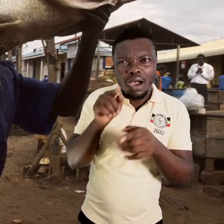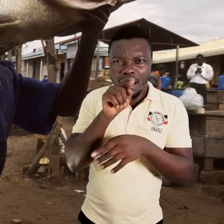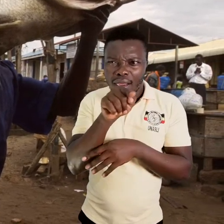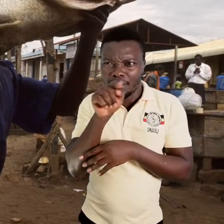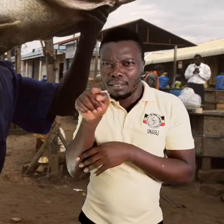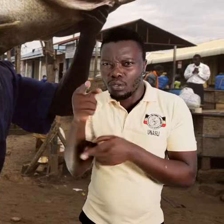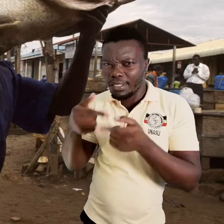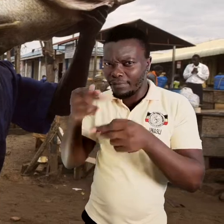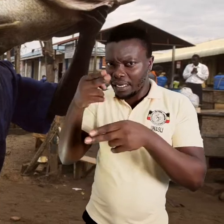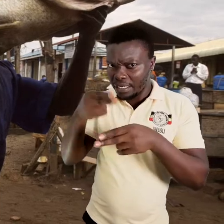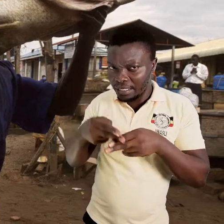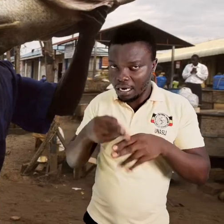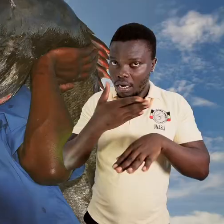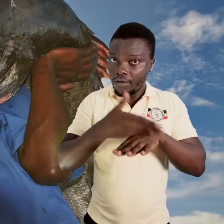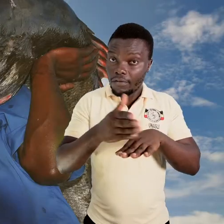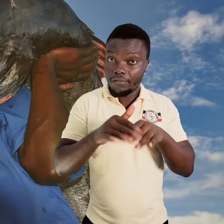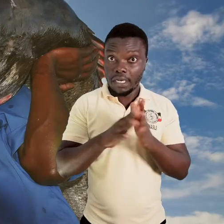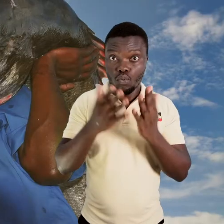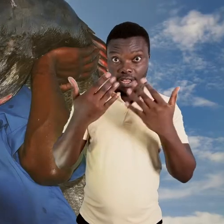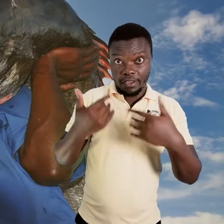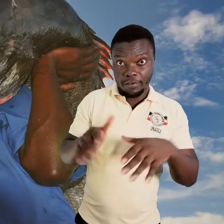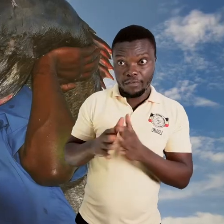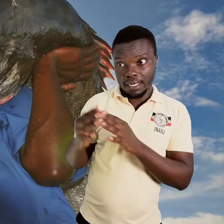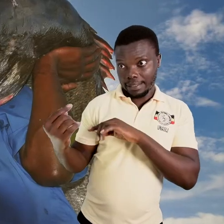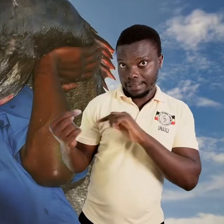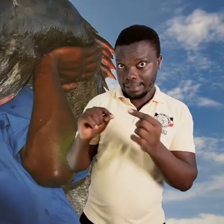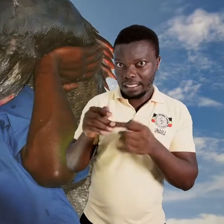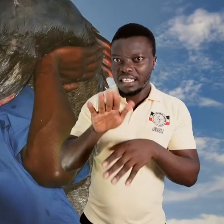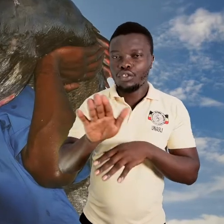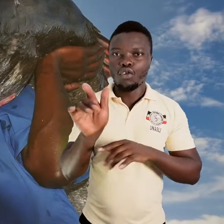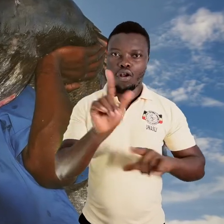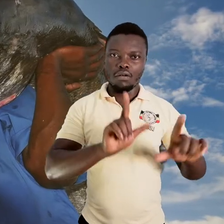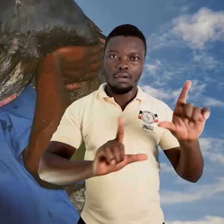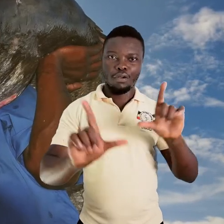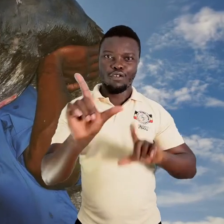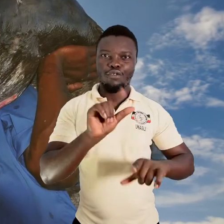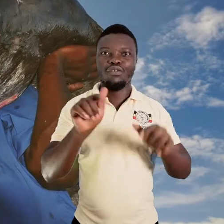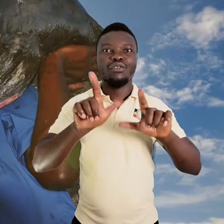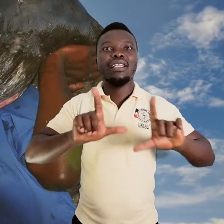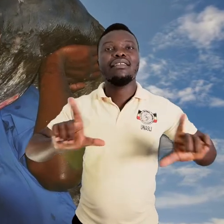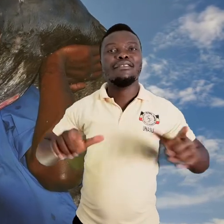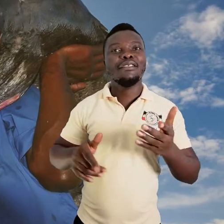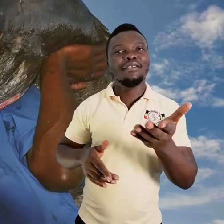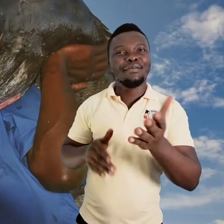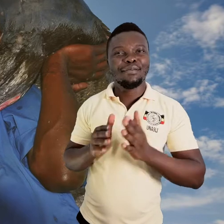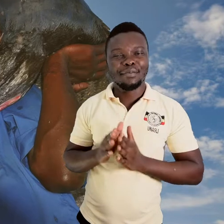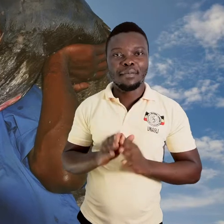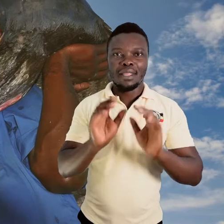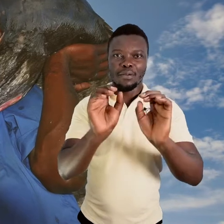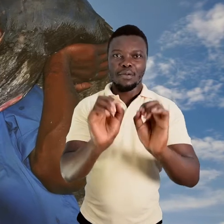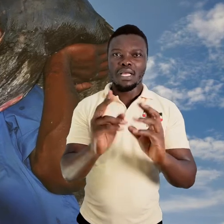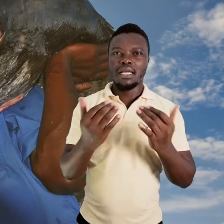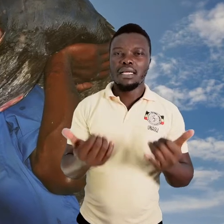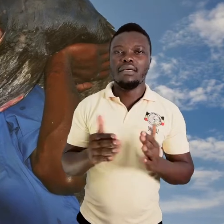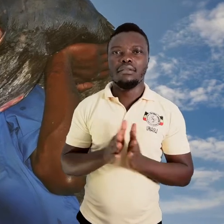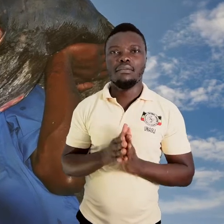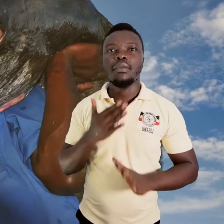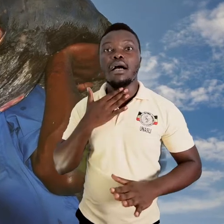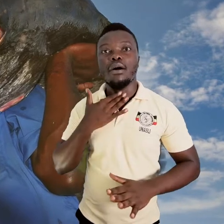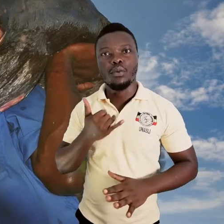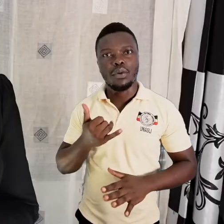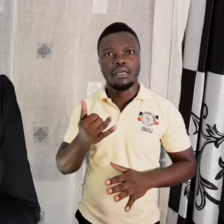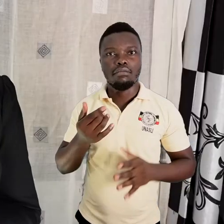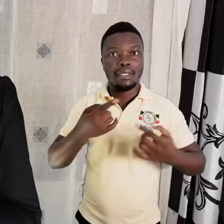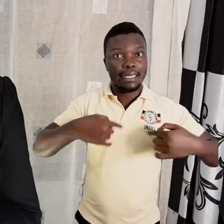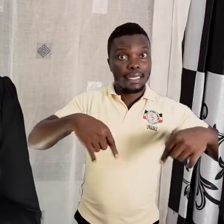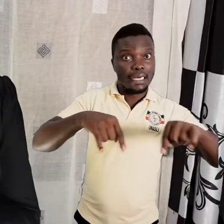types of fish that we have talked about in your local languages. Now, I just want us to